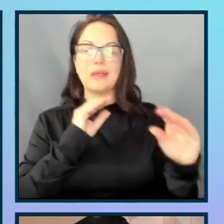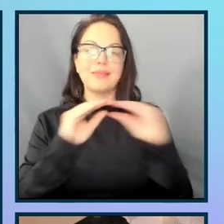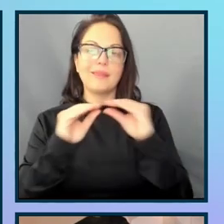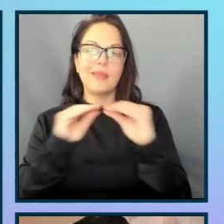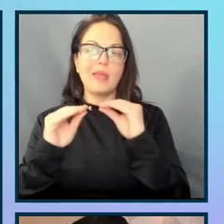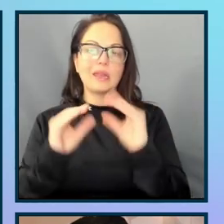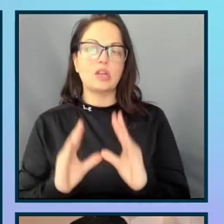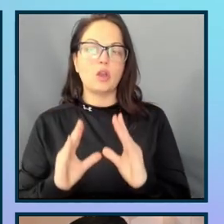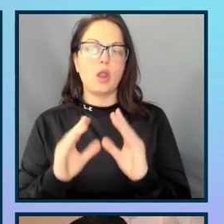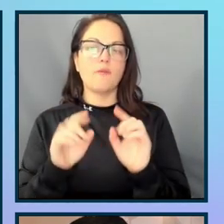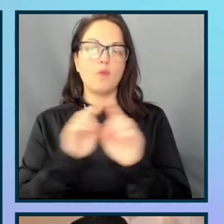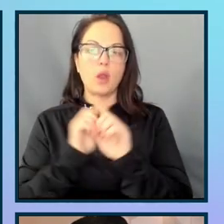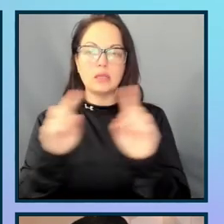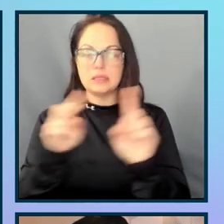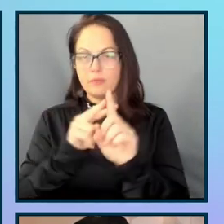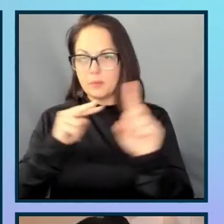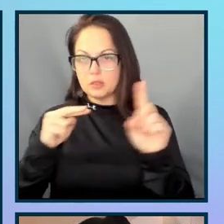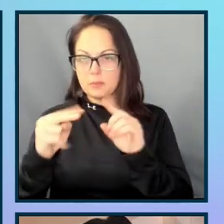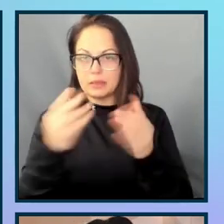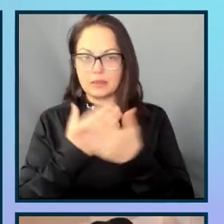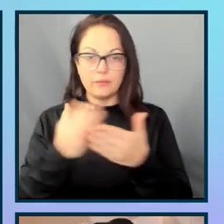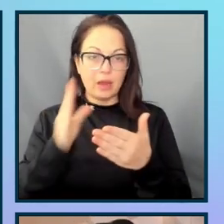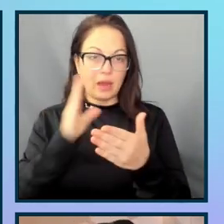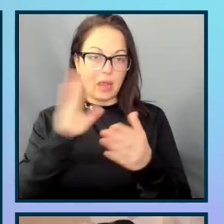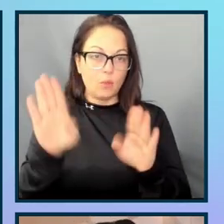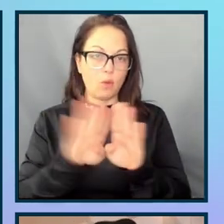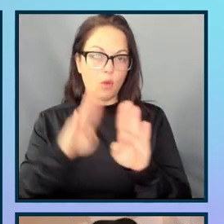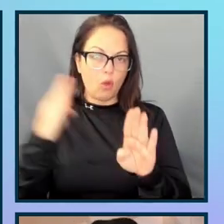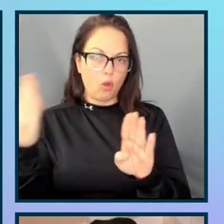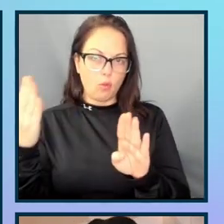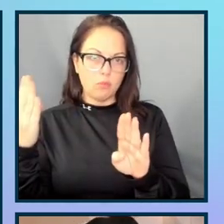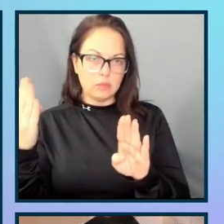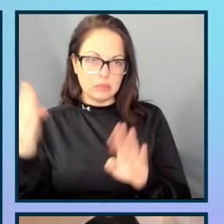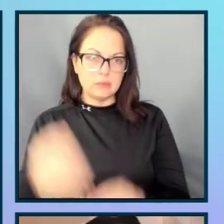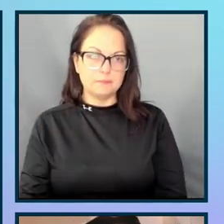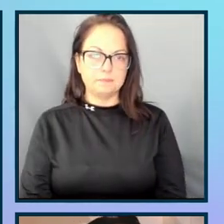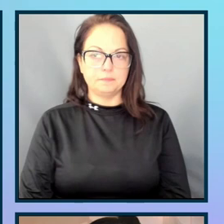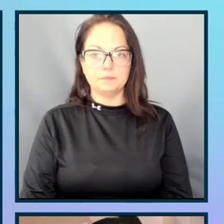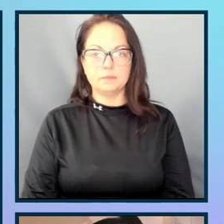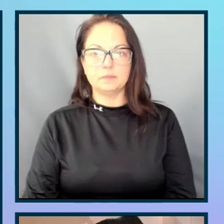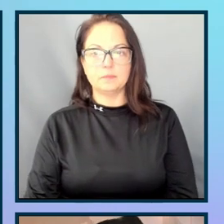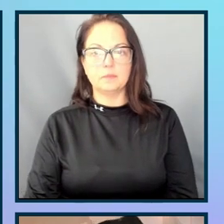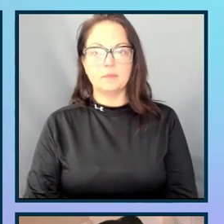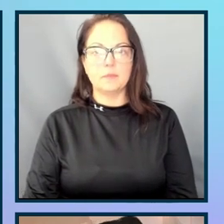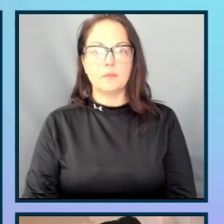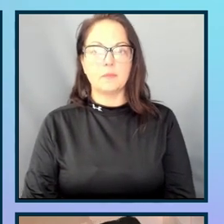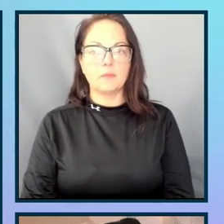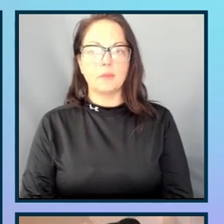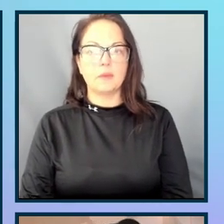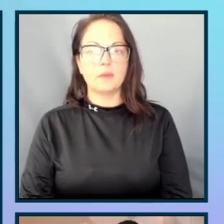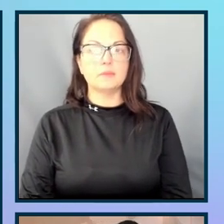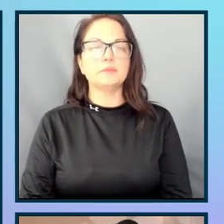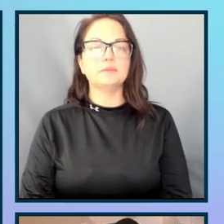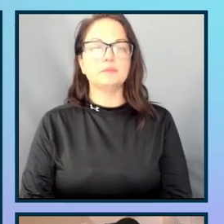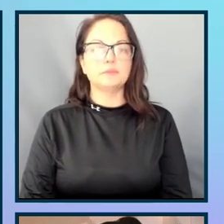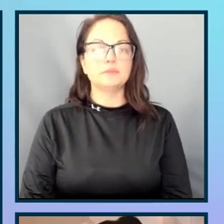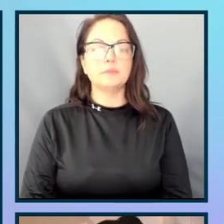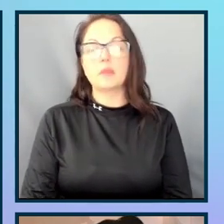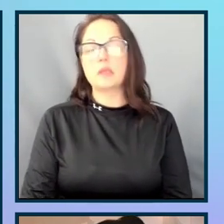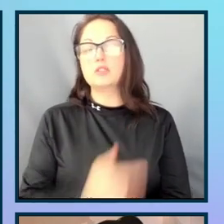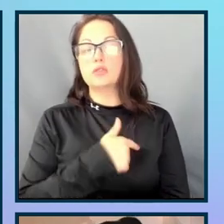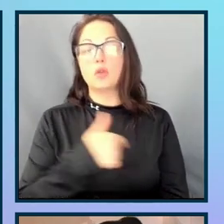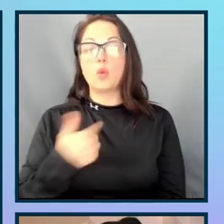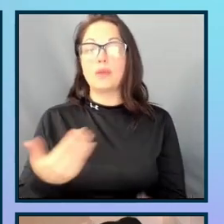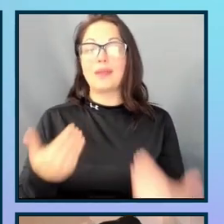perspective here. I'm going to open it in debug mode. Okay. So, in this view, we have an ARIA